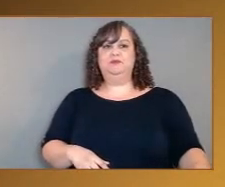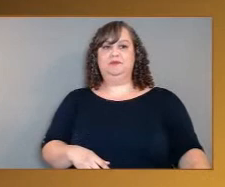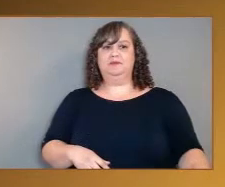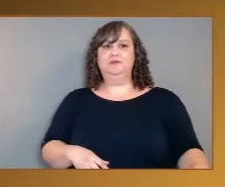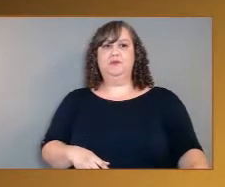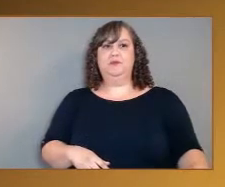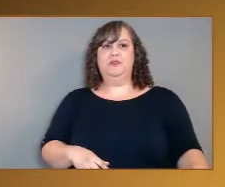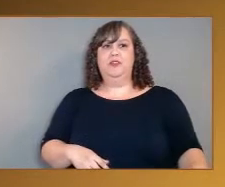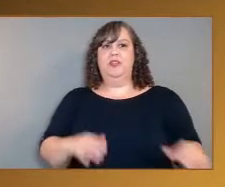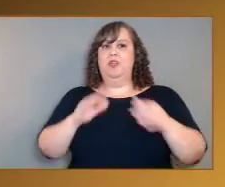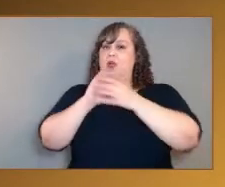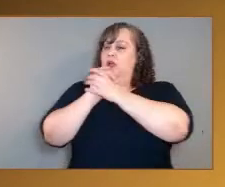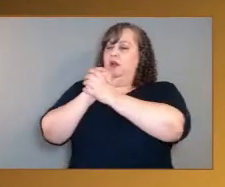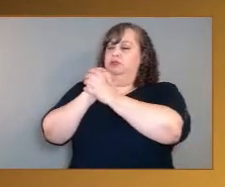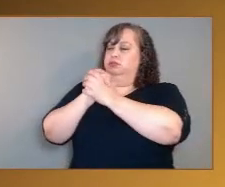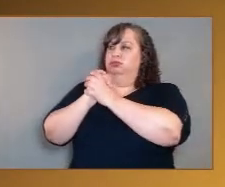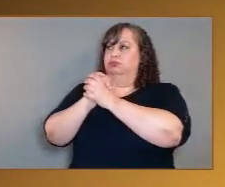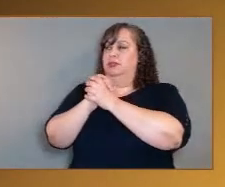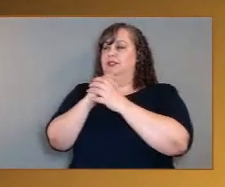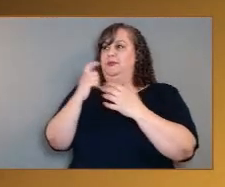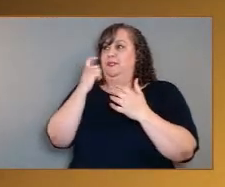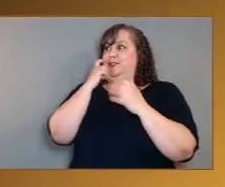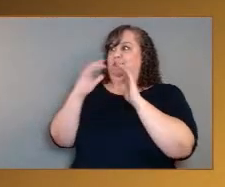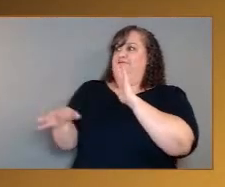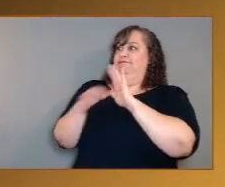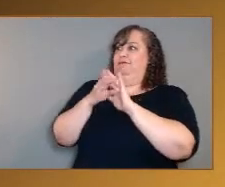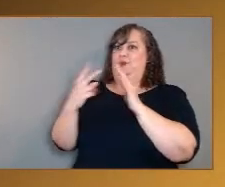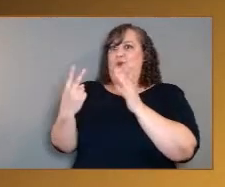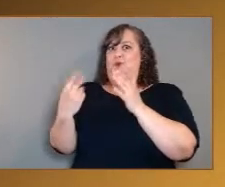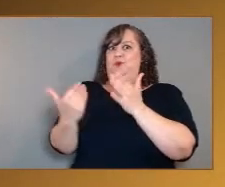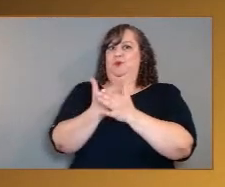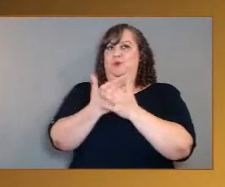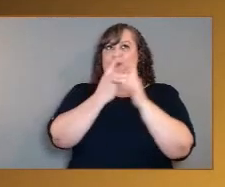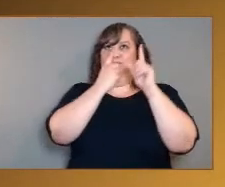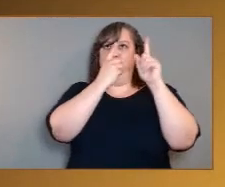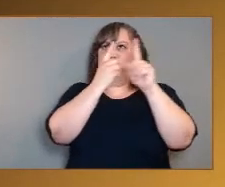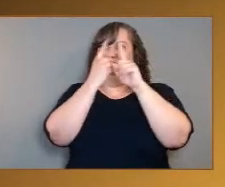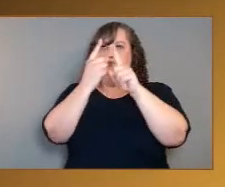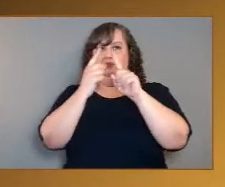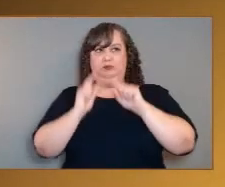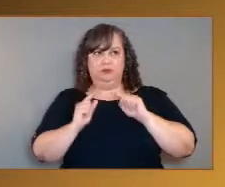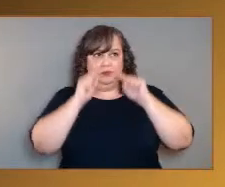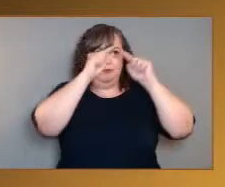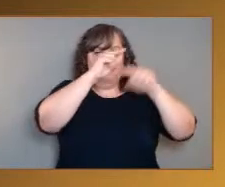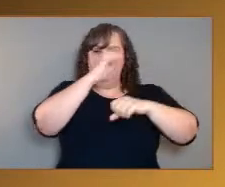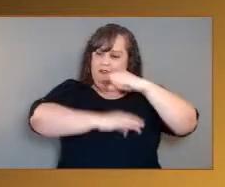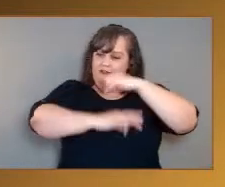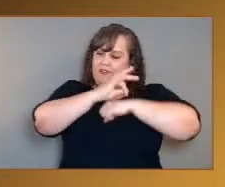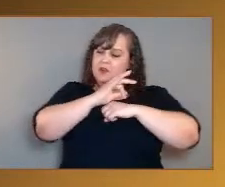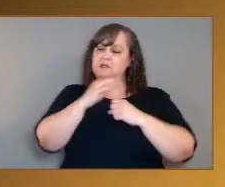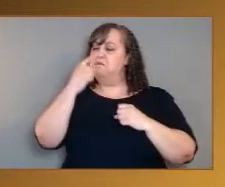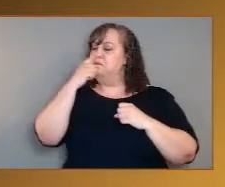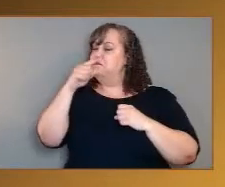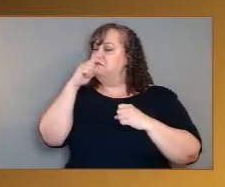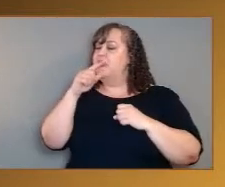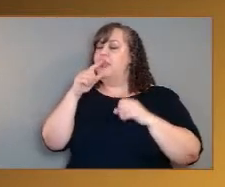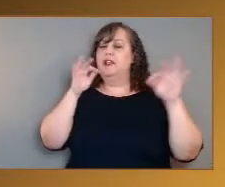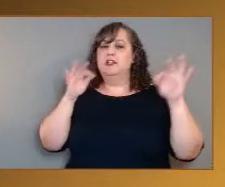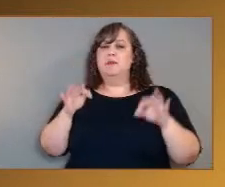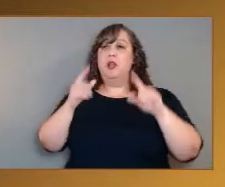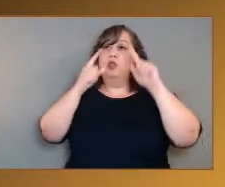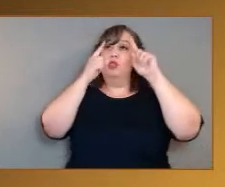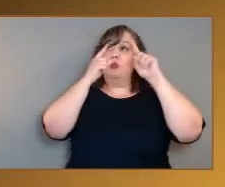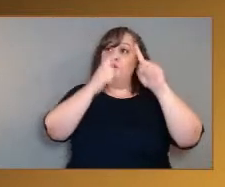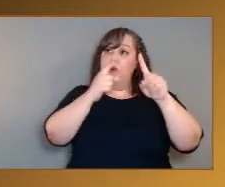missions to explore the mysteries of Venus. Could you each explain the goals of Veritas and Da Vinci Plus? I'd like to know how they